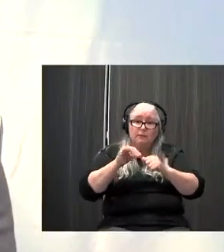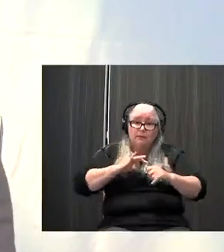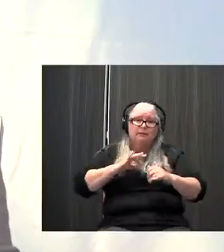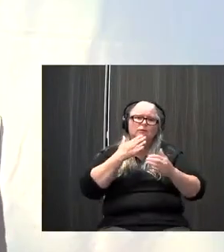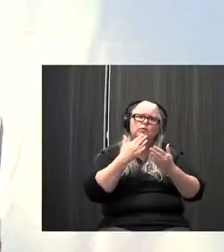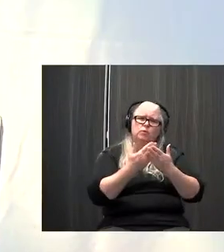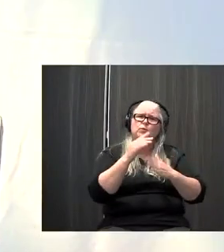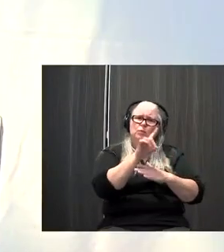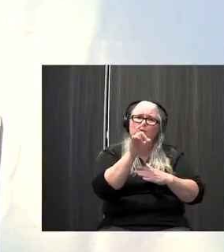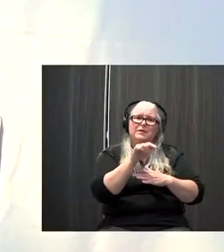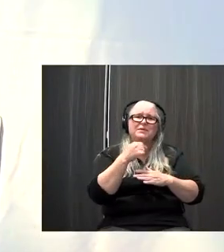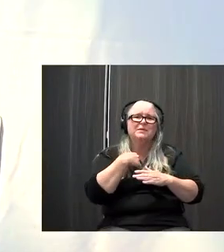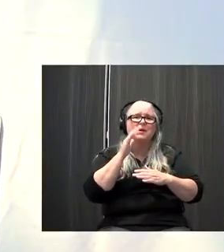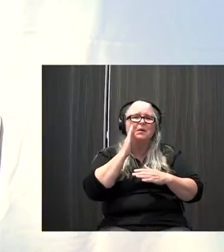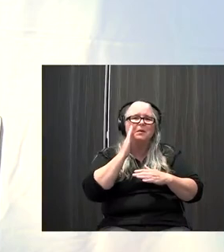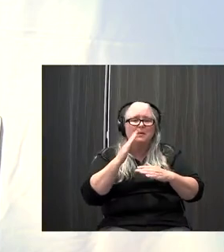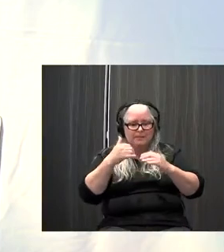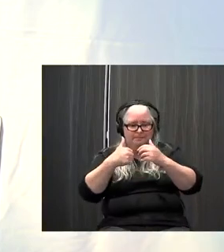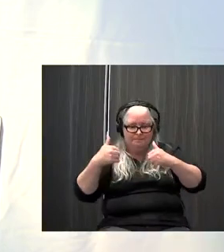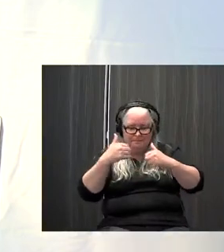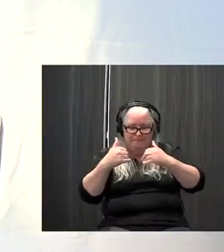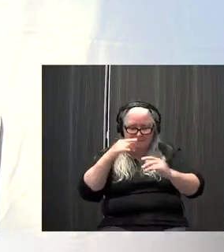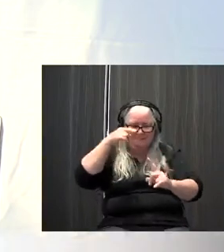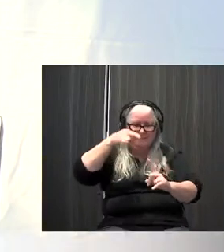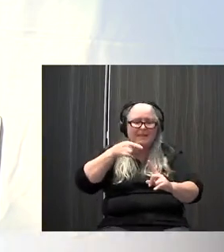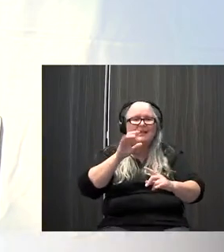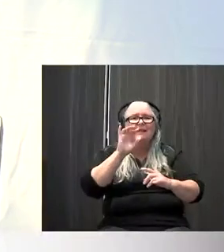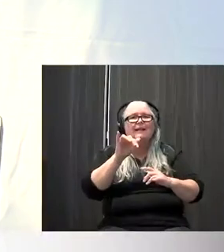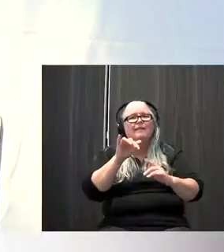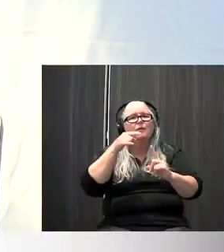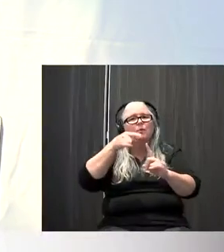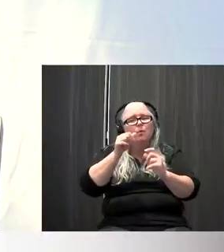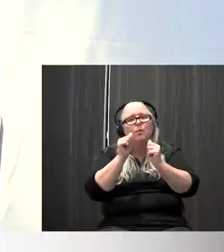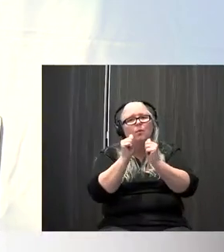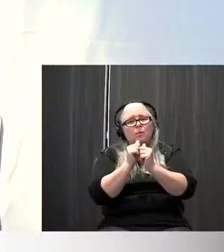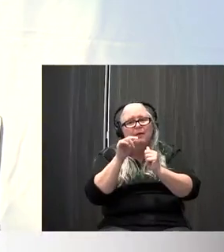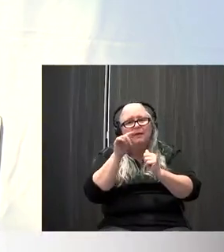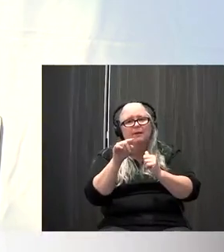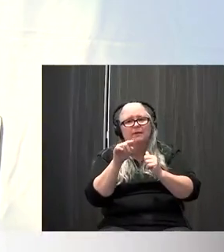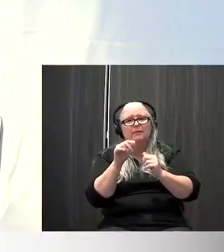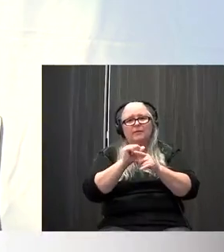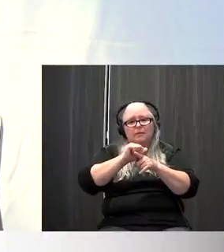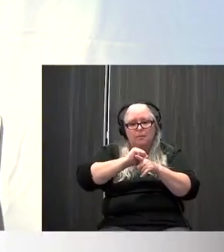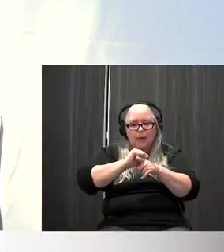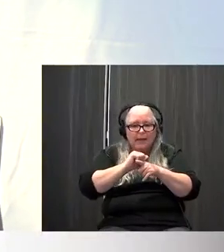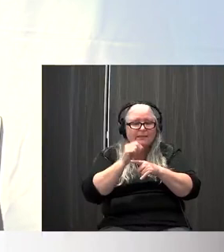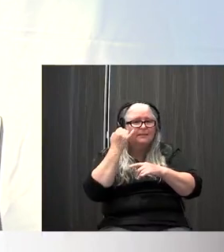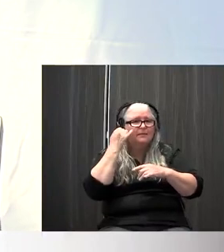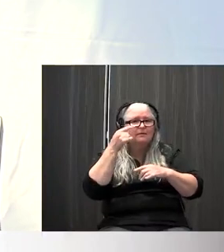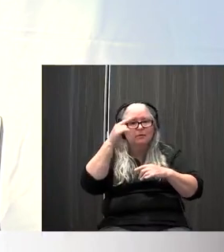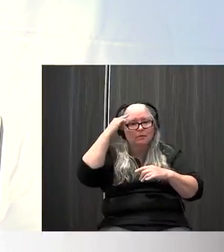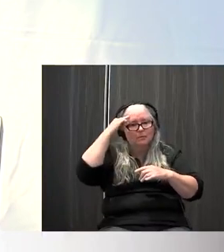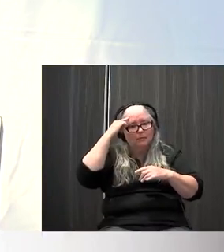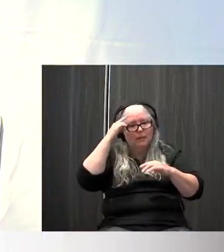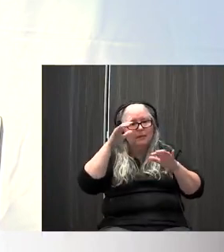a good question. So I'll unpack a little bit. So the goal with these practices, the more you practice mindfulness, whether it be with a seated meditation